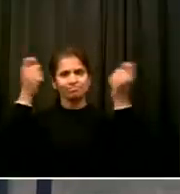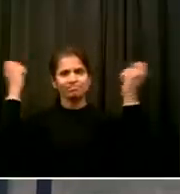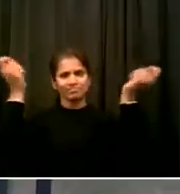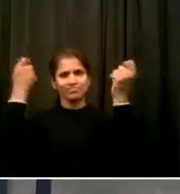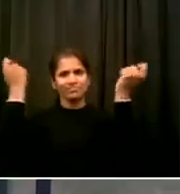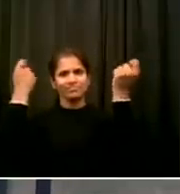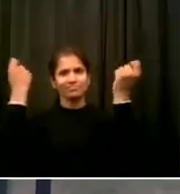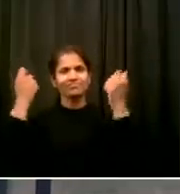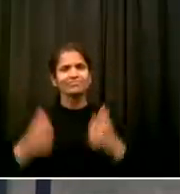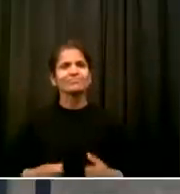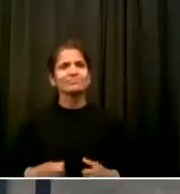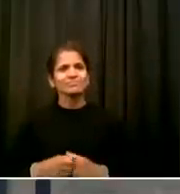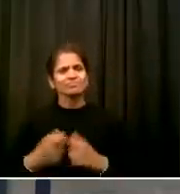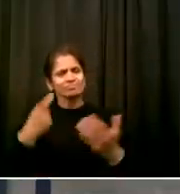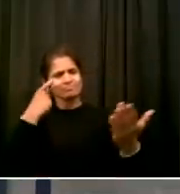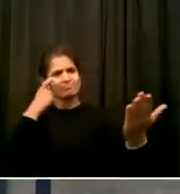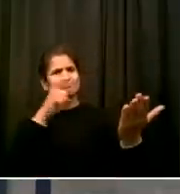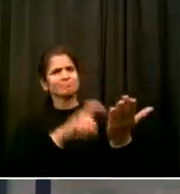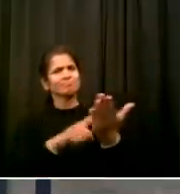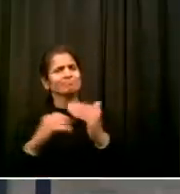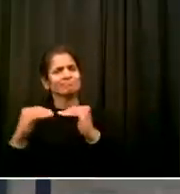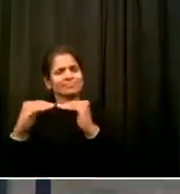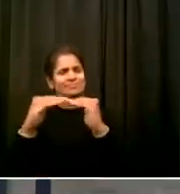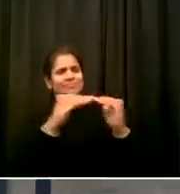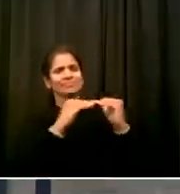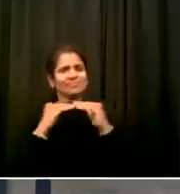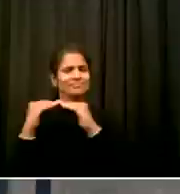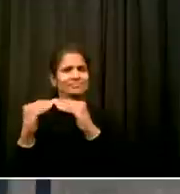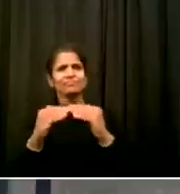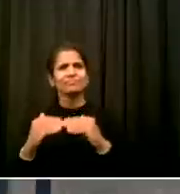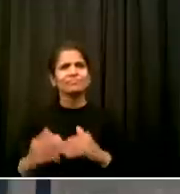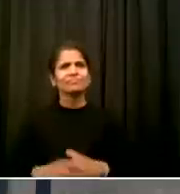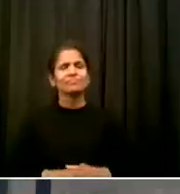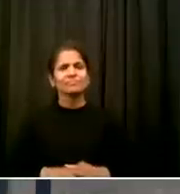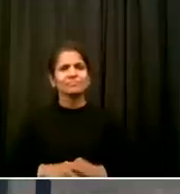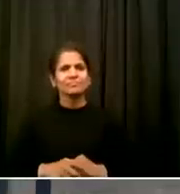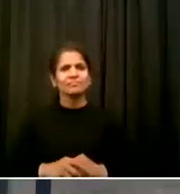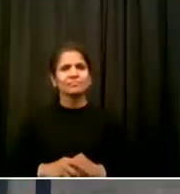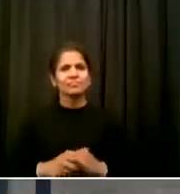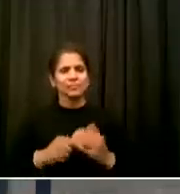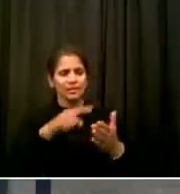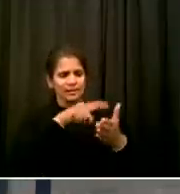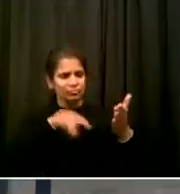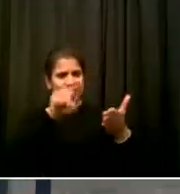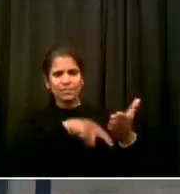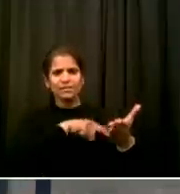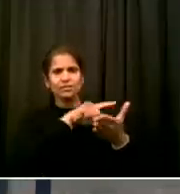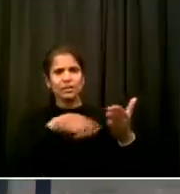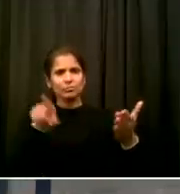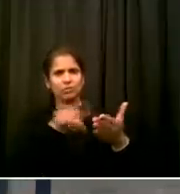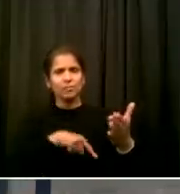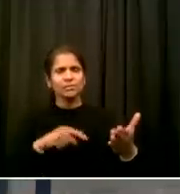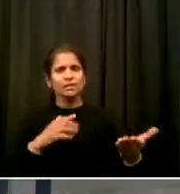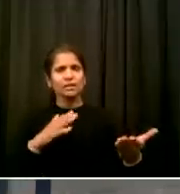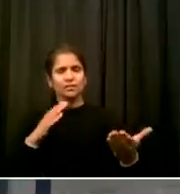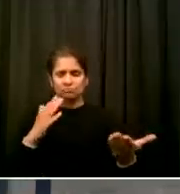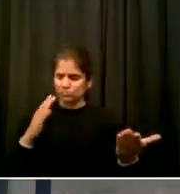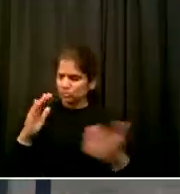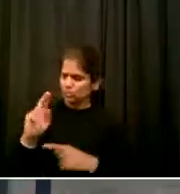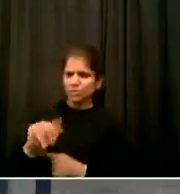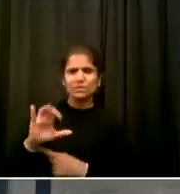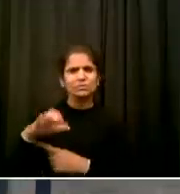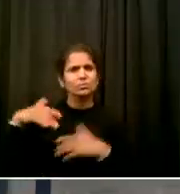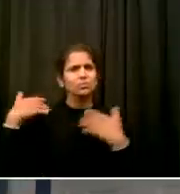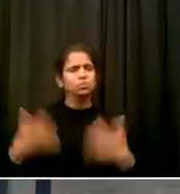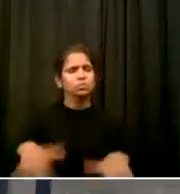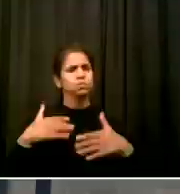definitive historical record of racial discrimination in New York City This commission is designed to provide New Yorkers